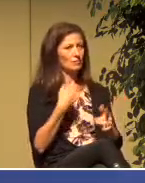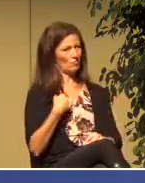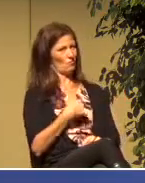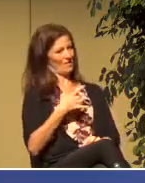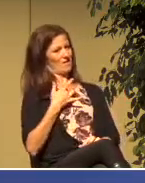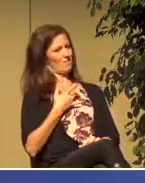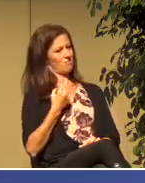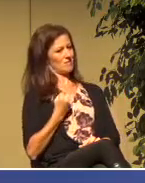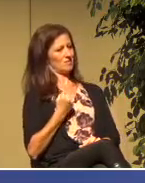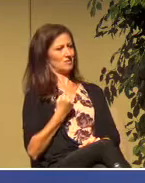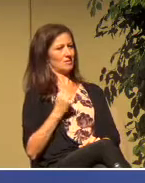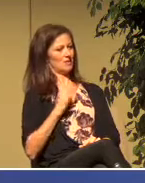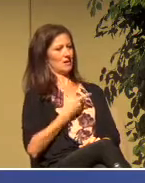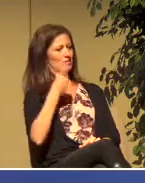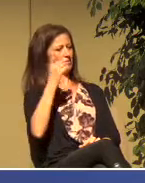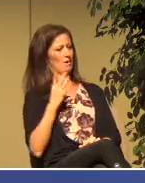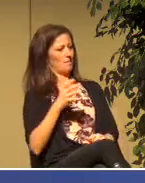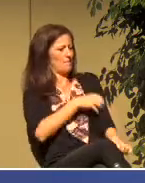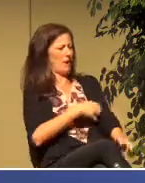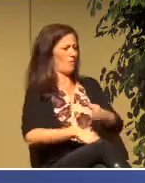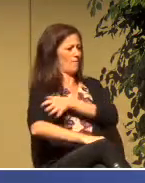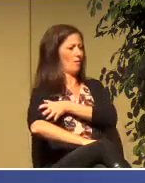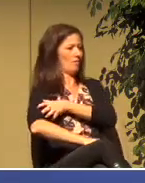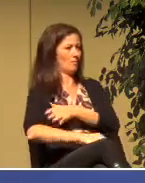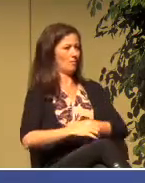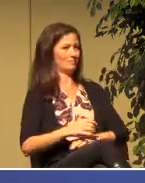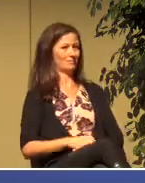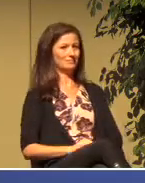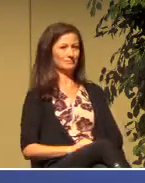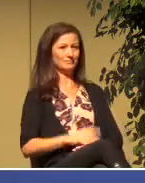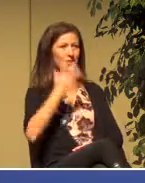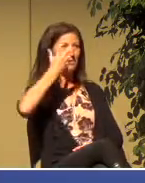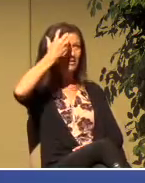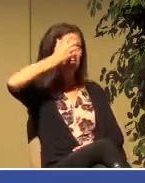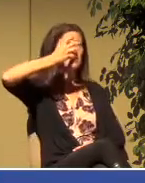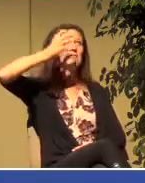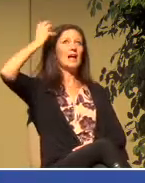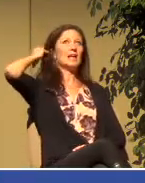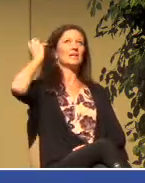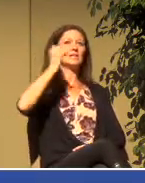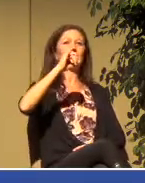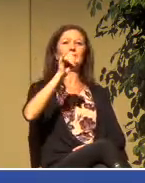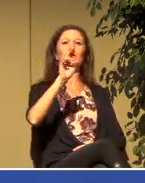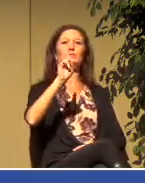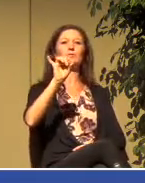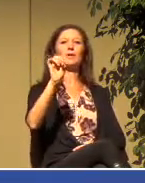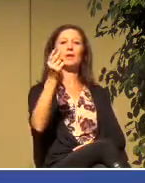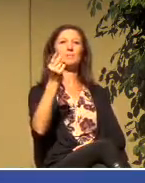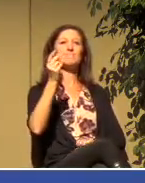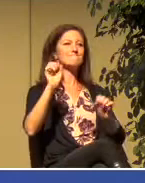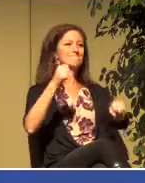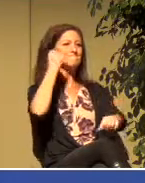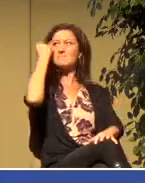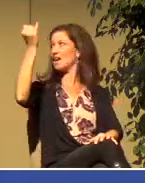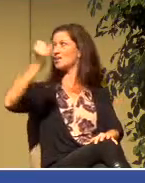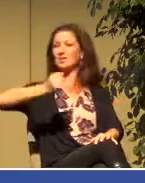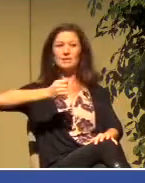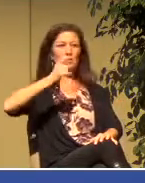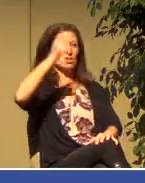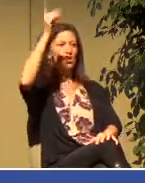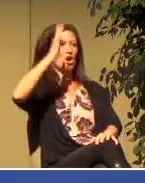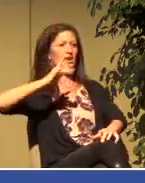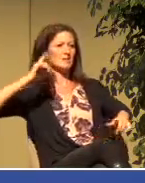Our God is a powerful God. We sang about the Lion of Judah. And we can imagine God sweeping in